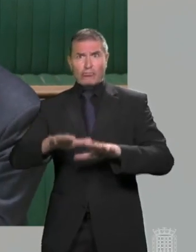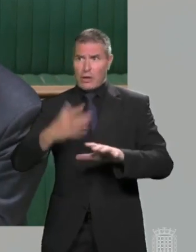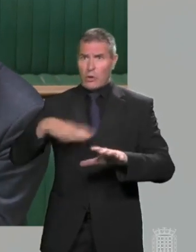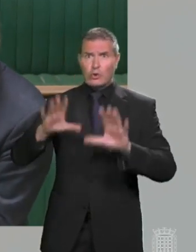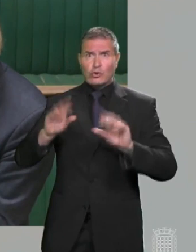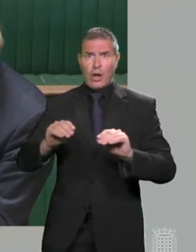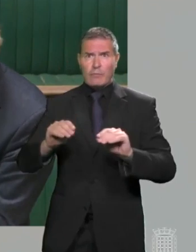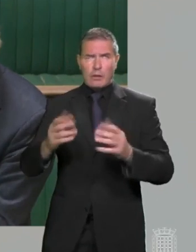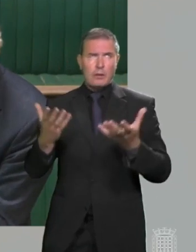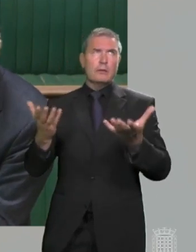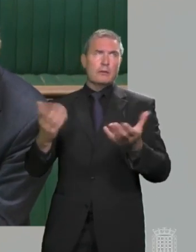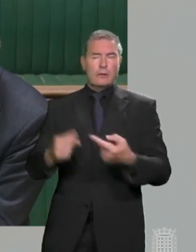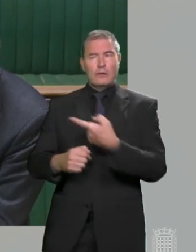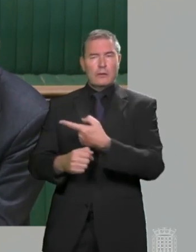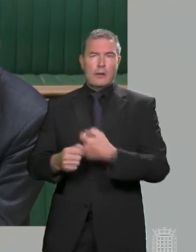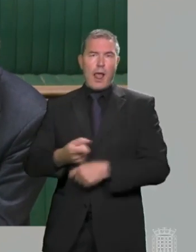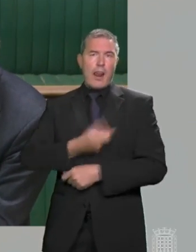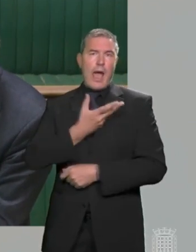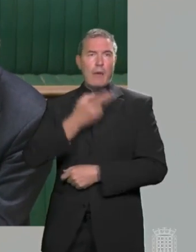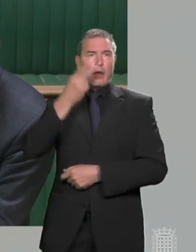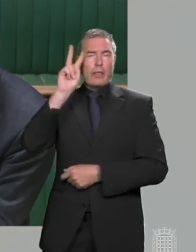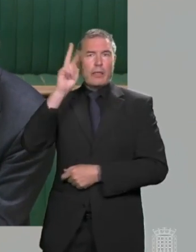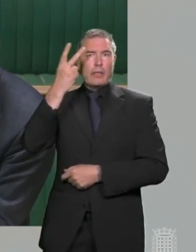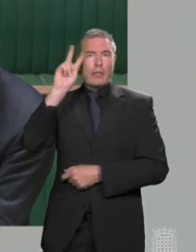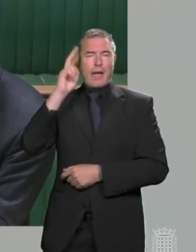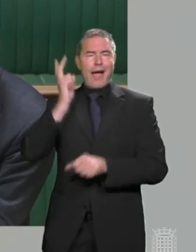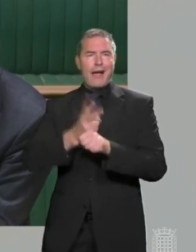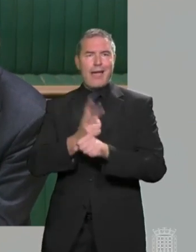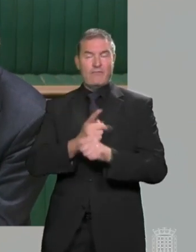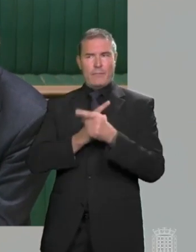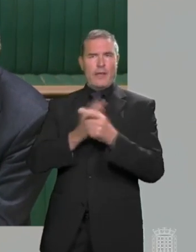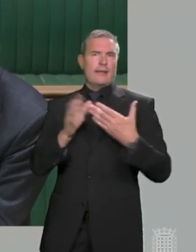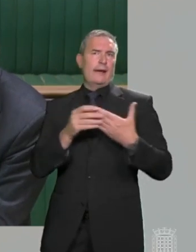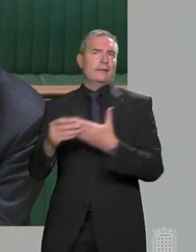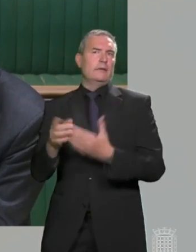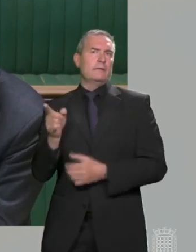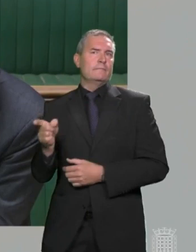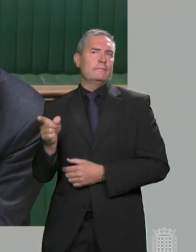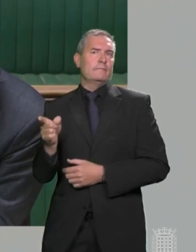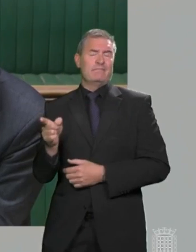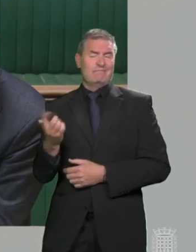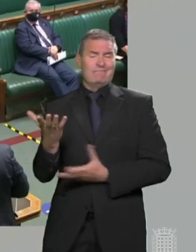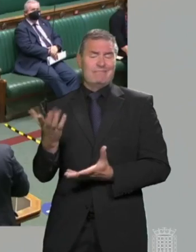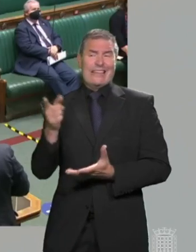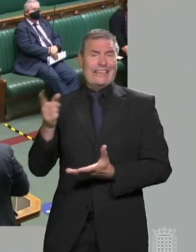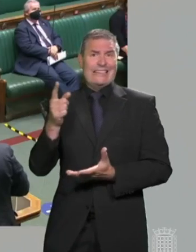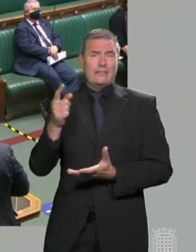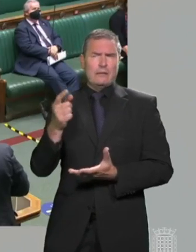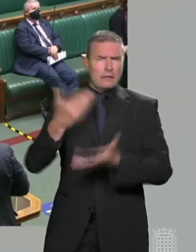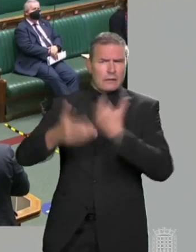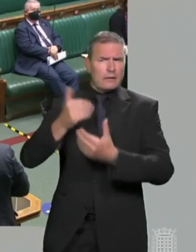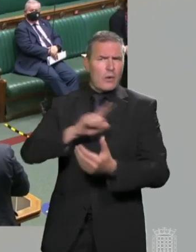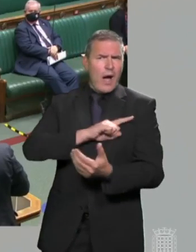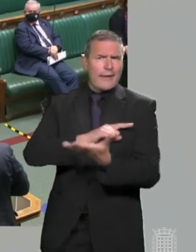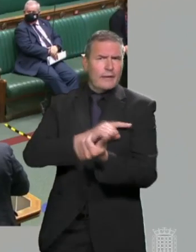then it's yet another flip-flop from the Labour leader of the Opposition. Yet another totally unintelligible flip-flop,